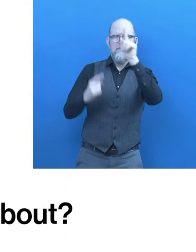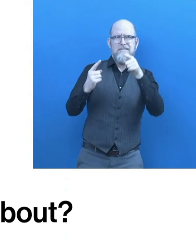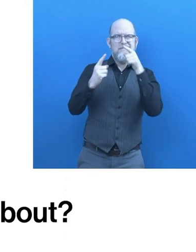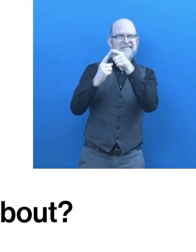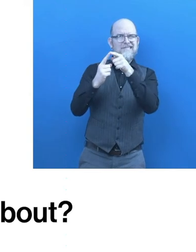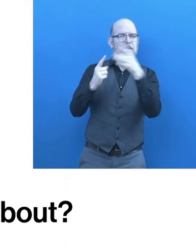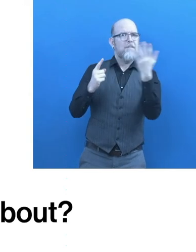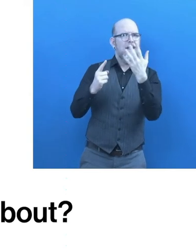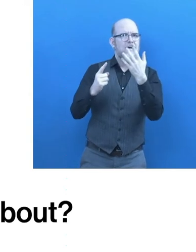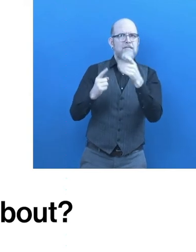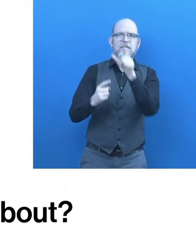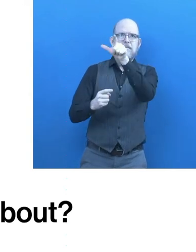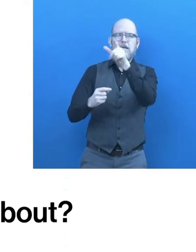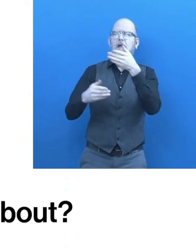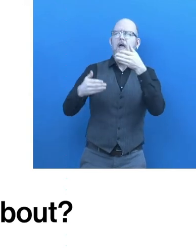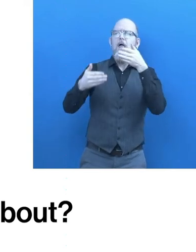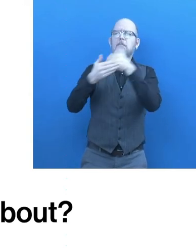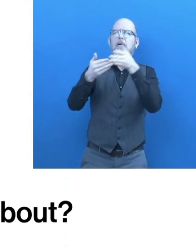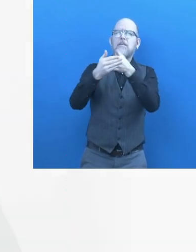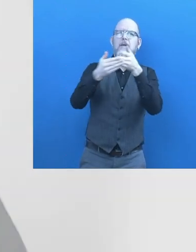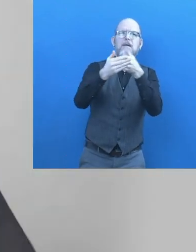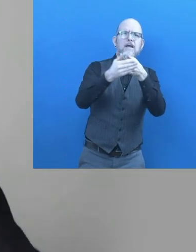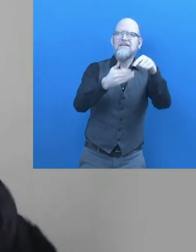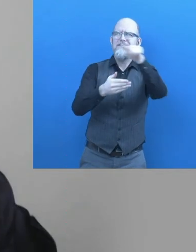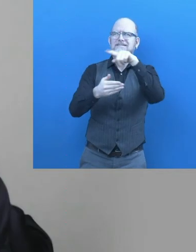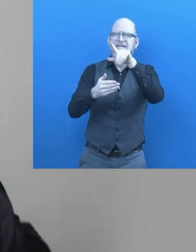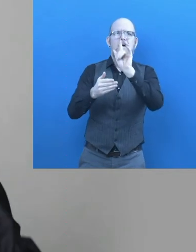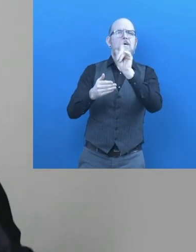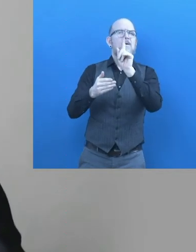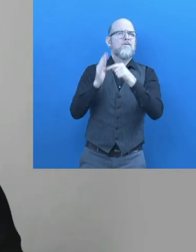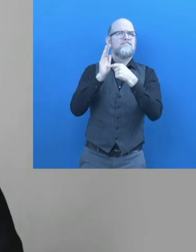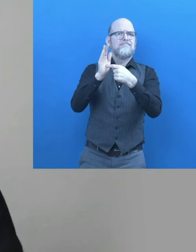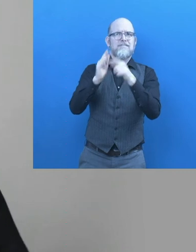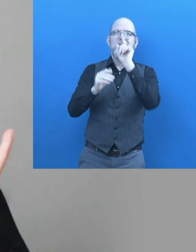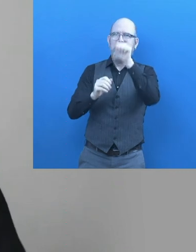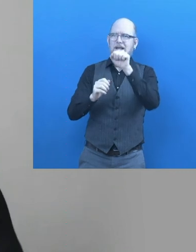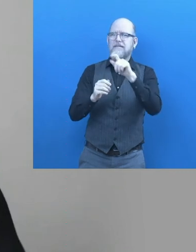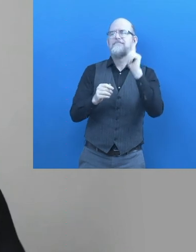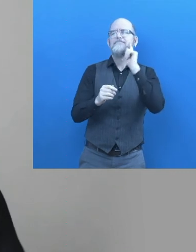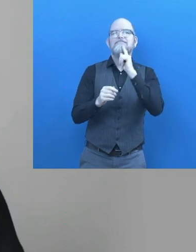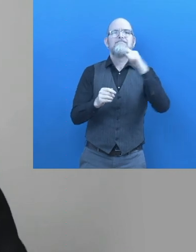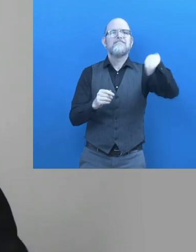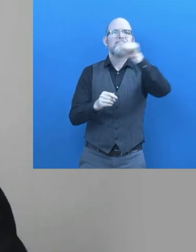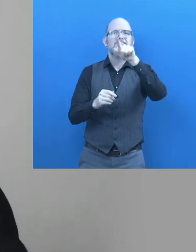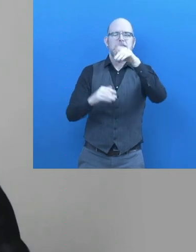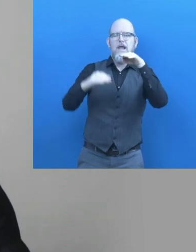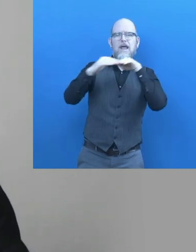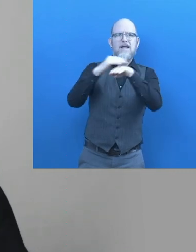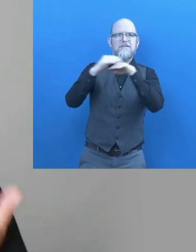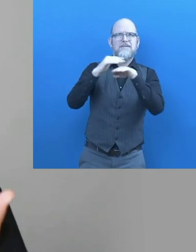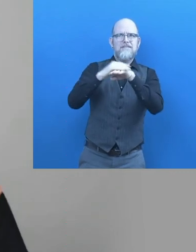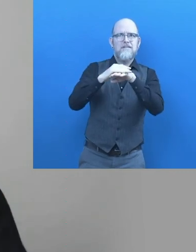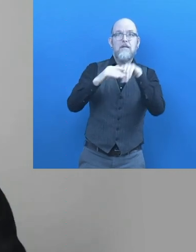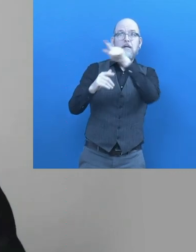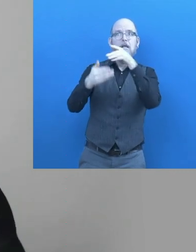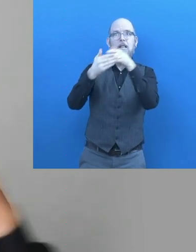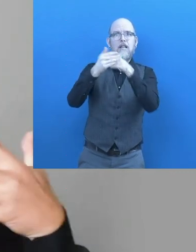What is Centro de Ralevo about? The essential elements of the innovation are that the Centro de